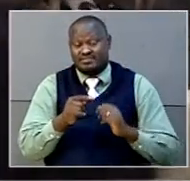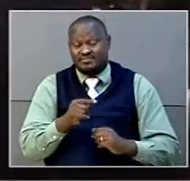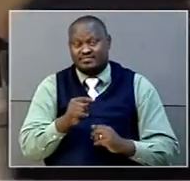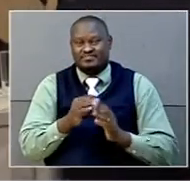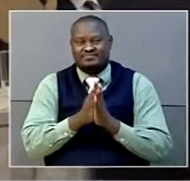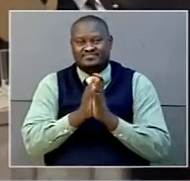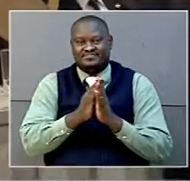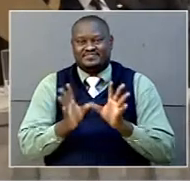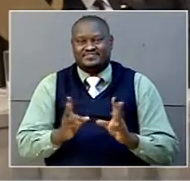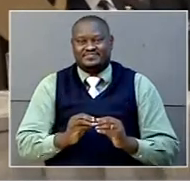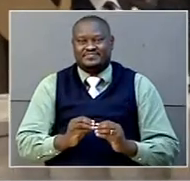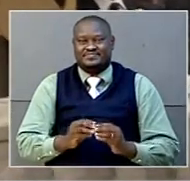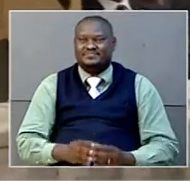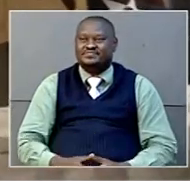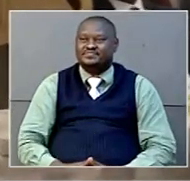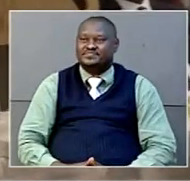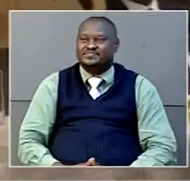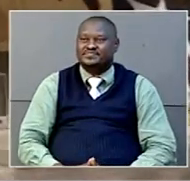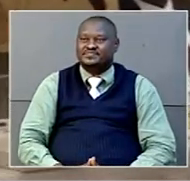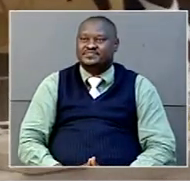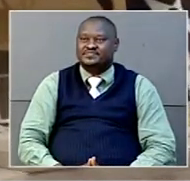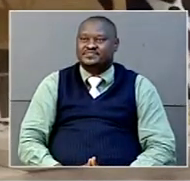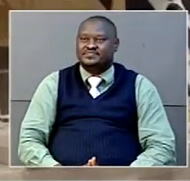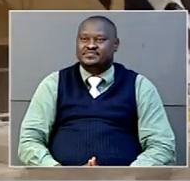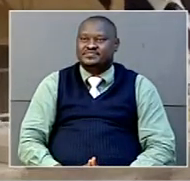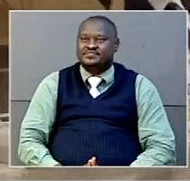Samuel Grandi, UBC News.